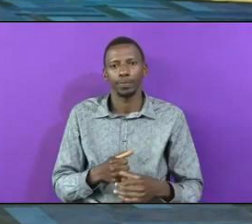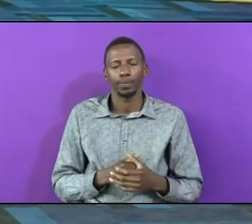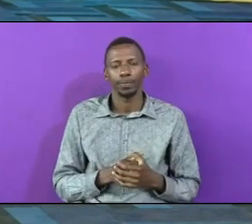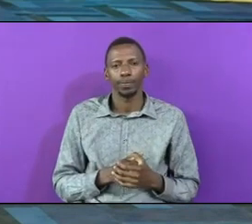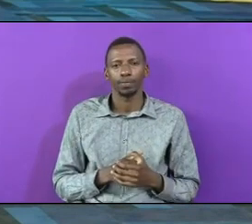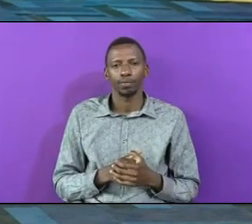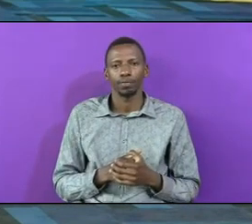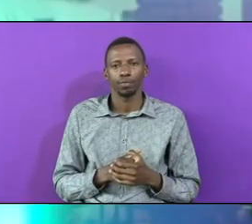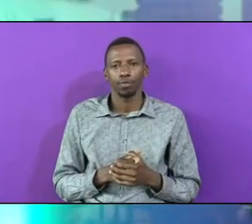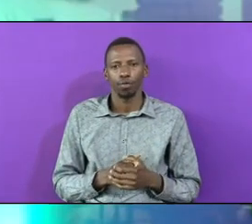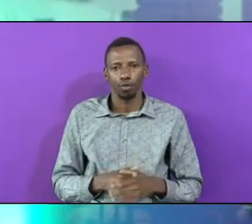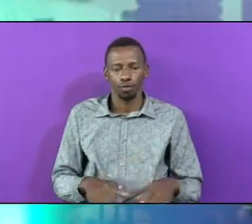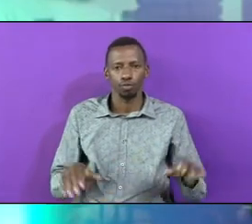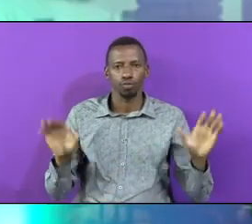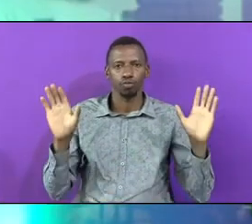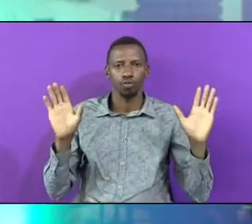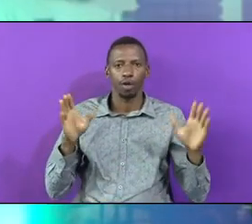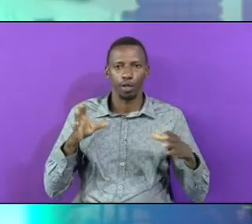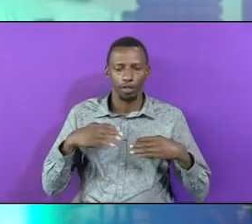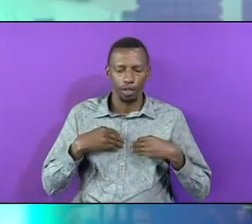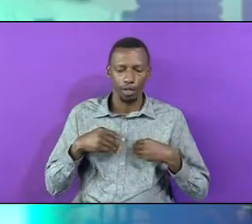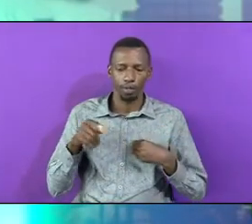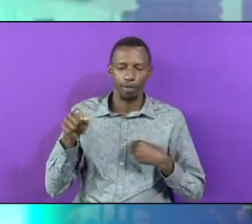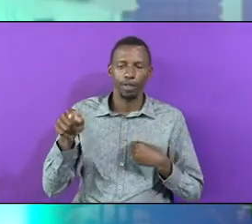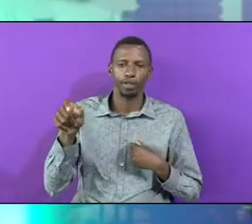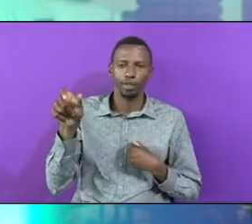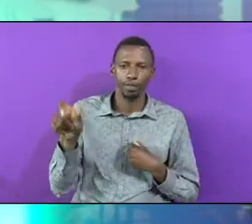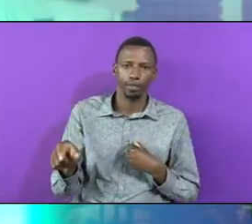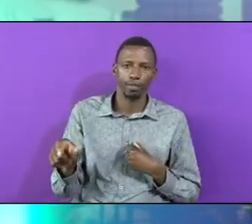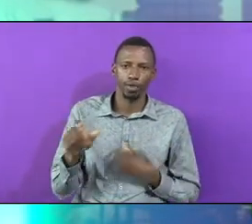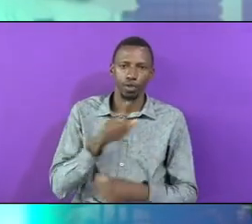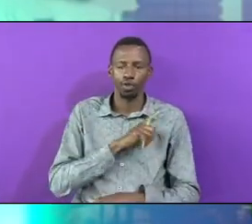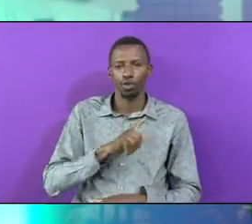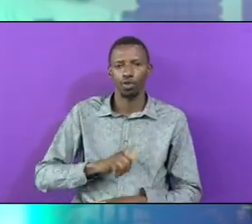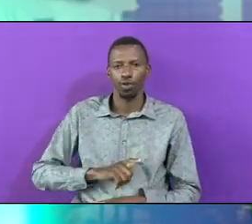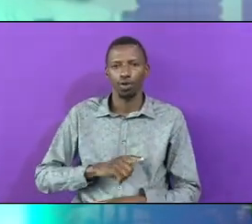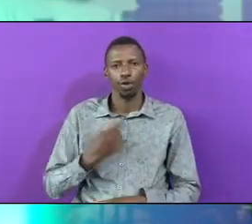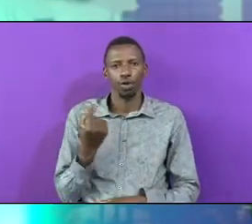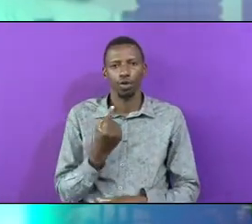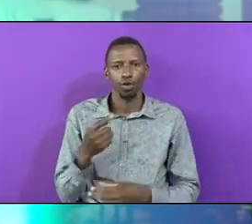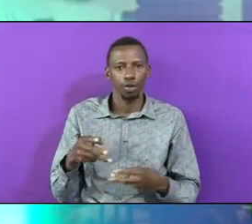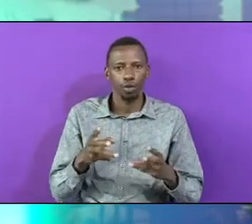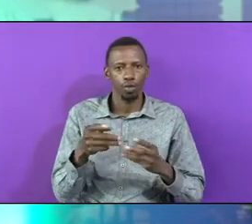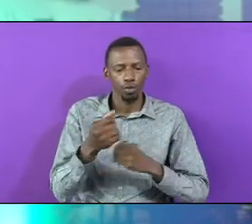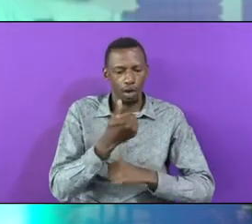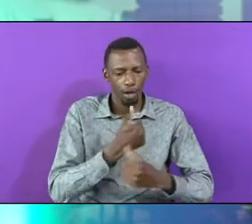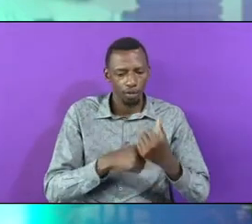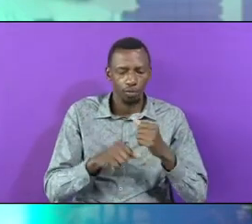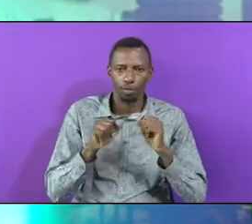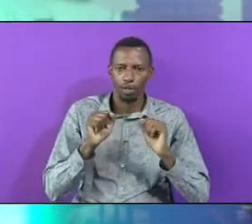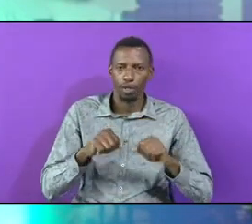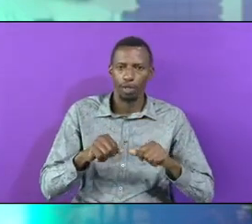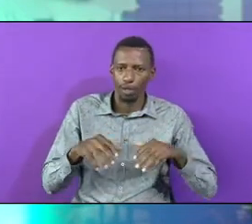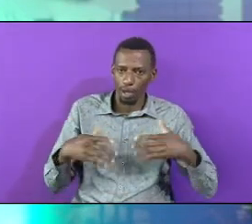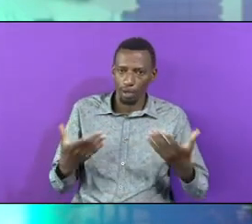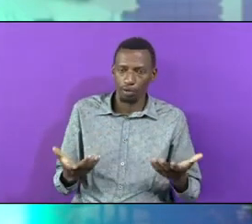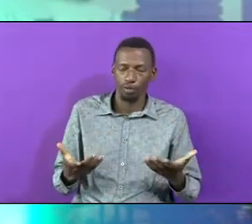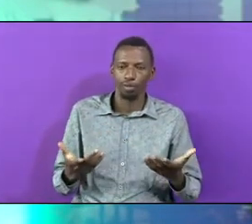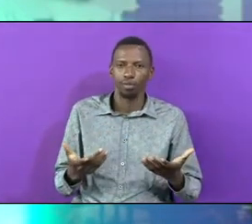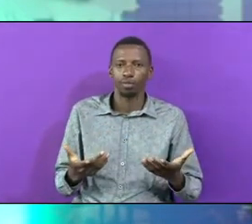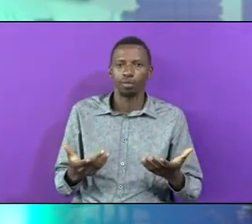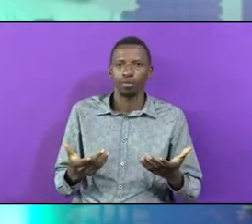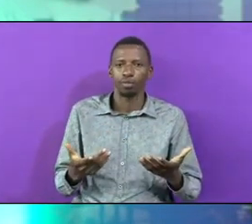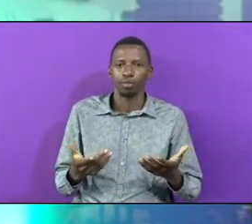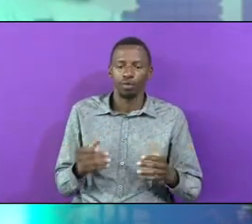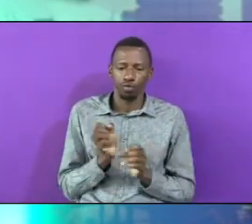To submit To this Lord And the only Way you can Do that Is to make